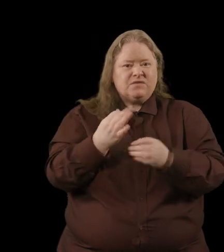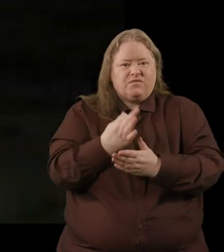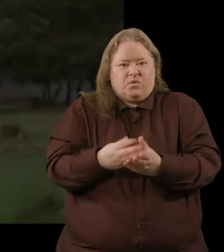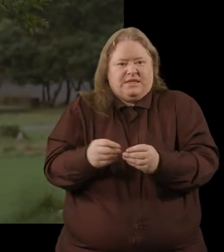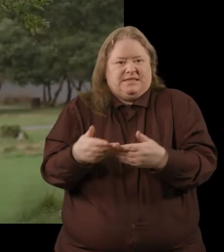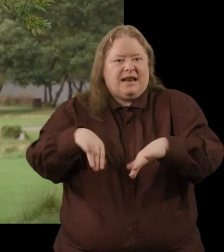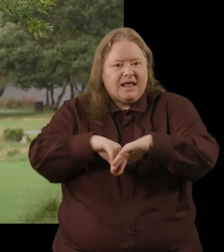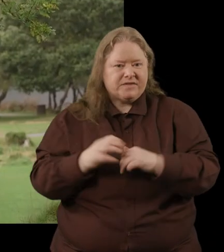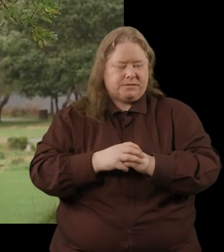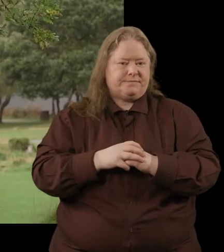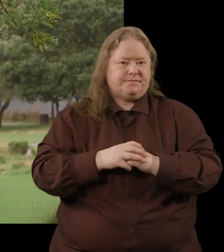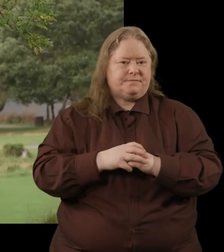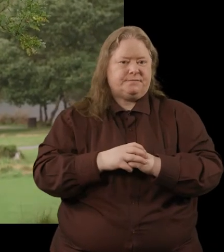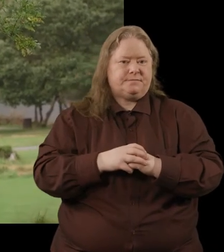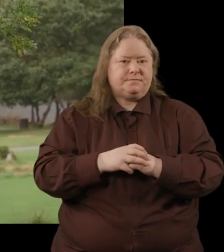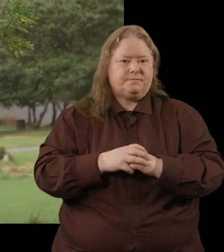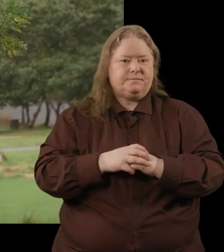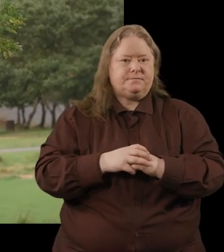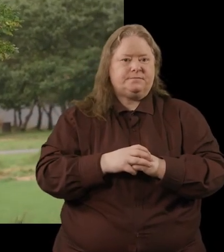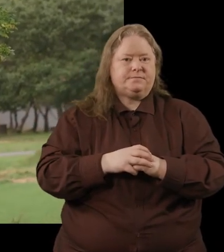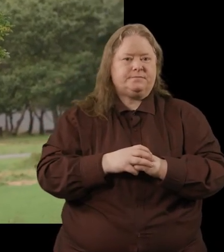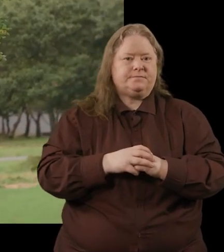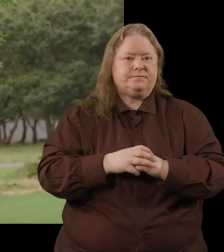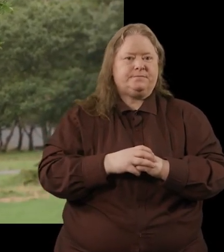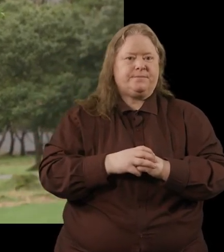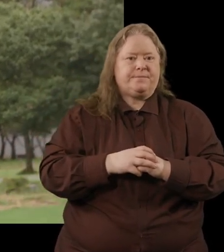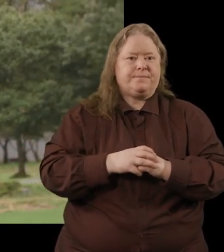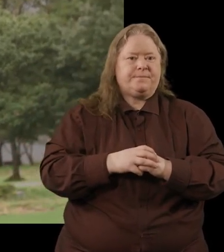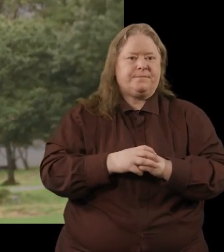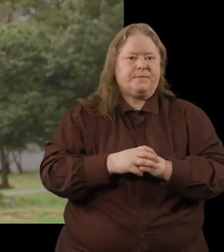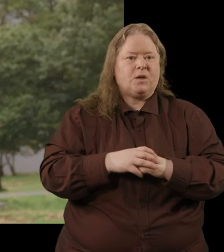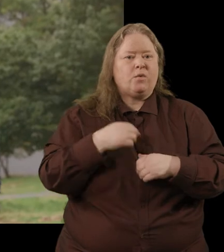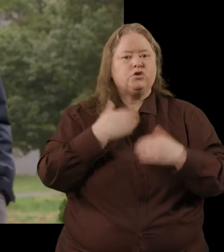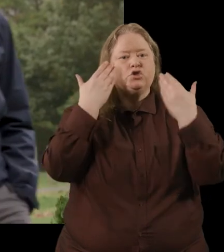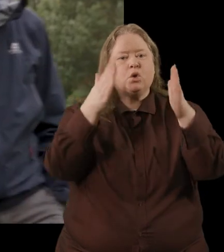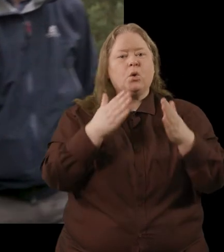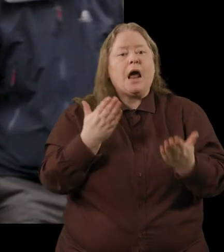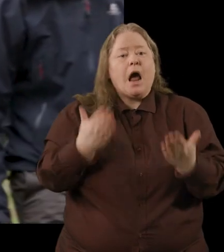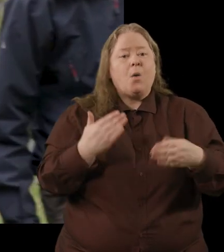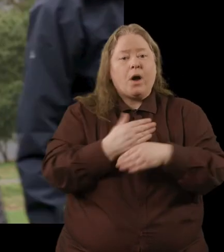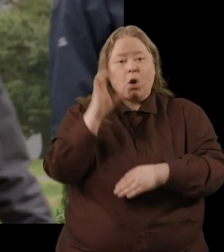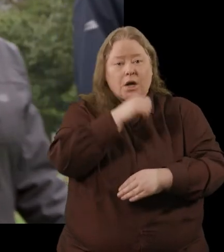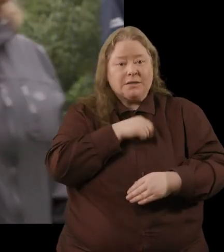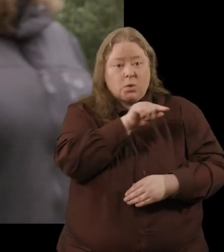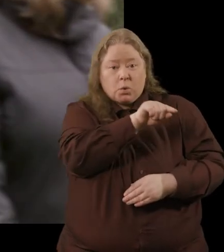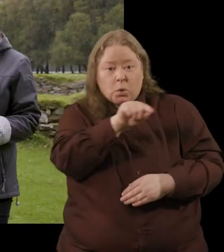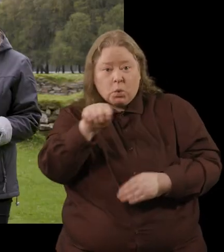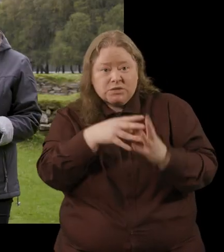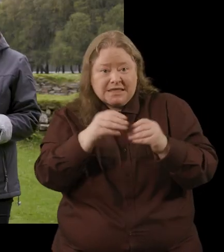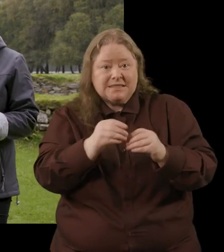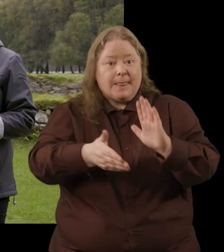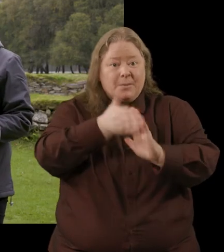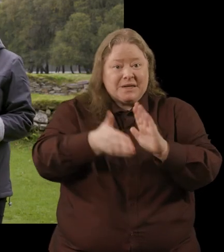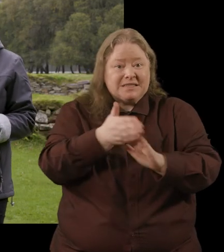so we've shown how by looking at these objects the